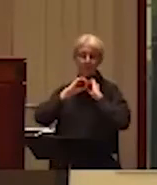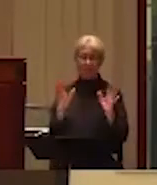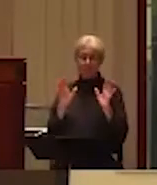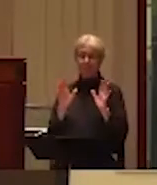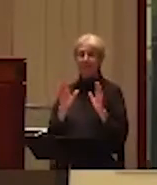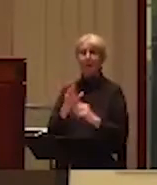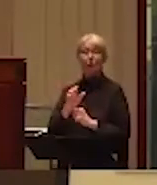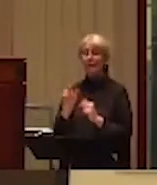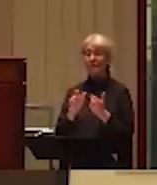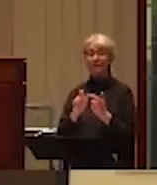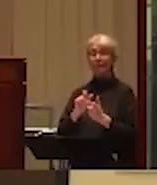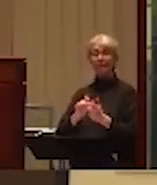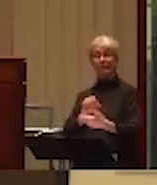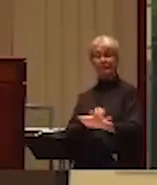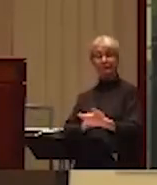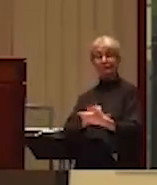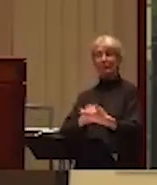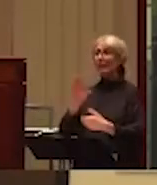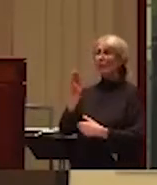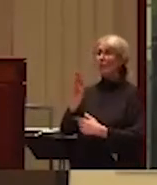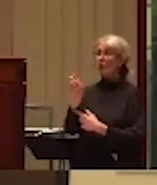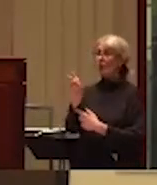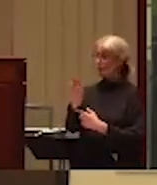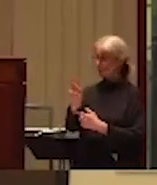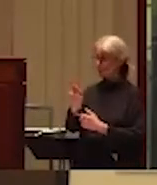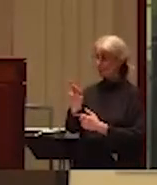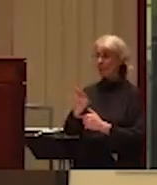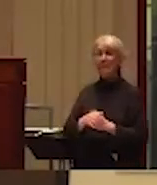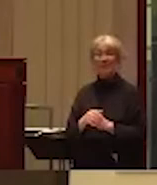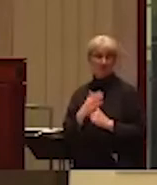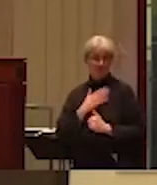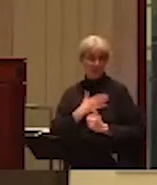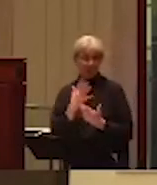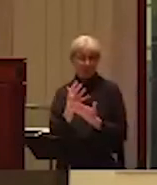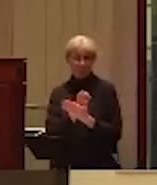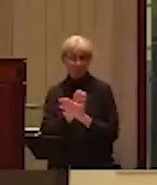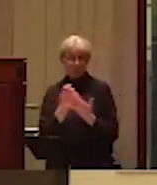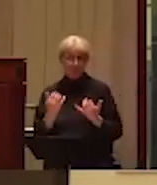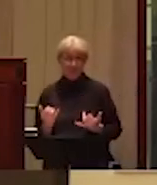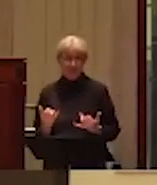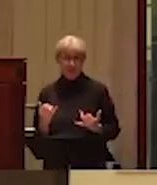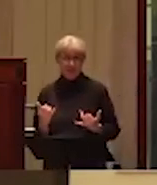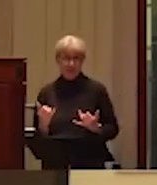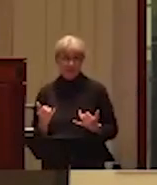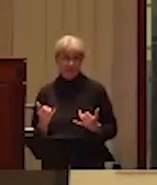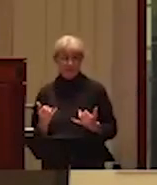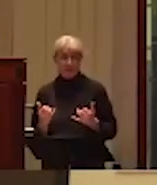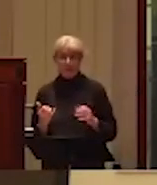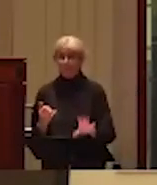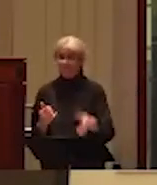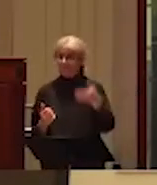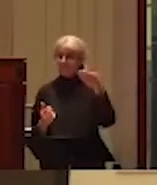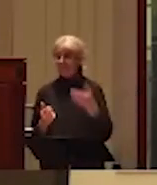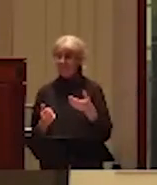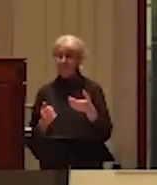simply enter some information into your browser. So I'd like everyone to try that exercise now. That is to enter